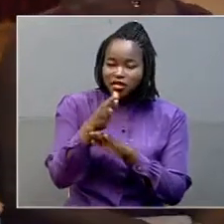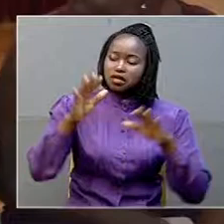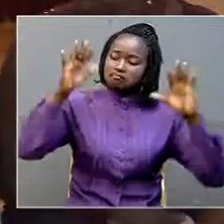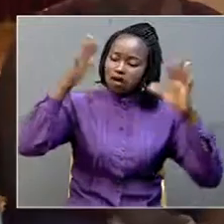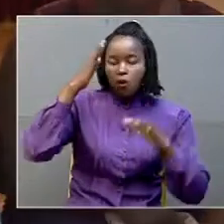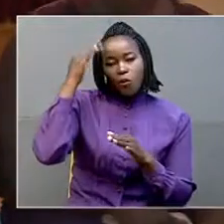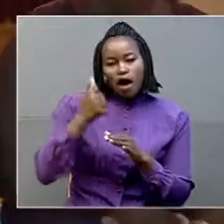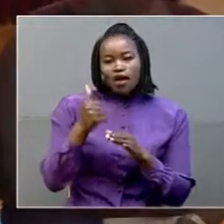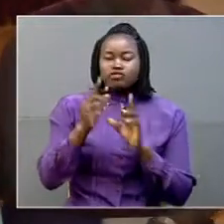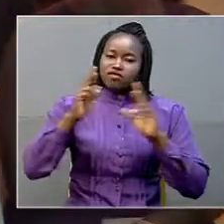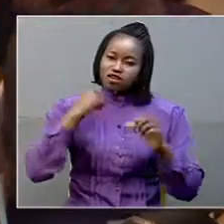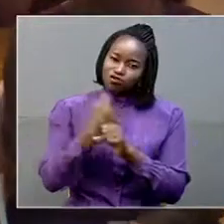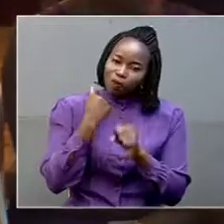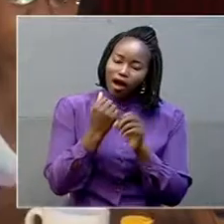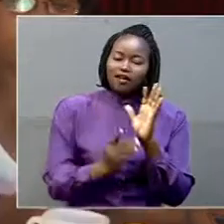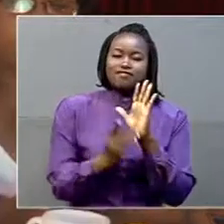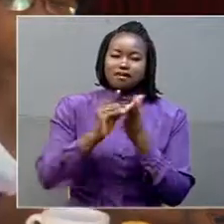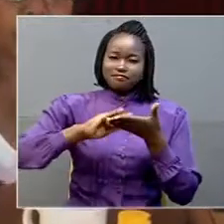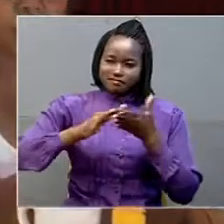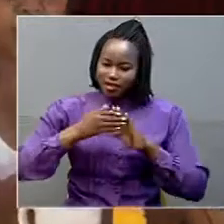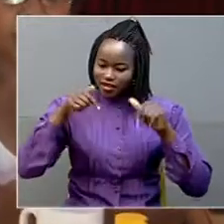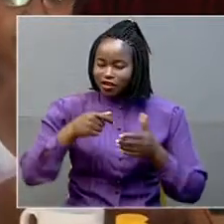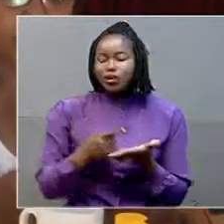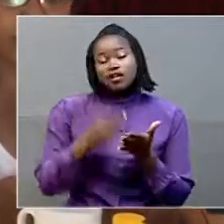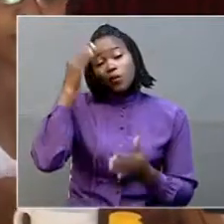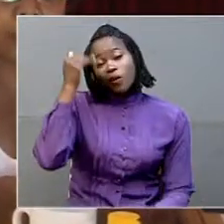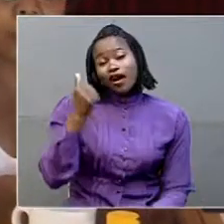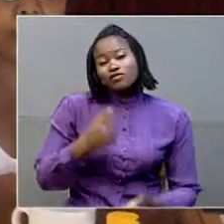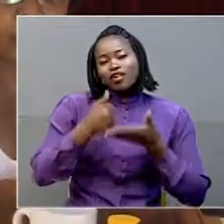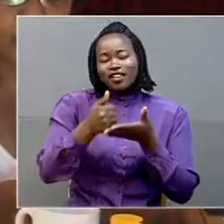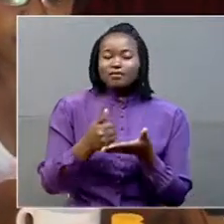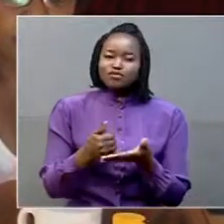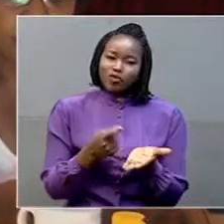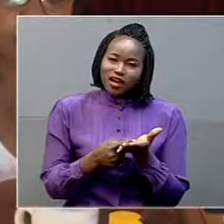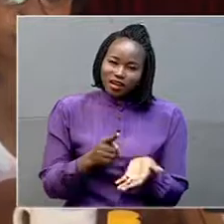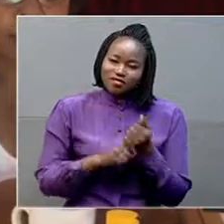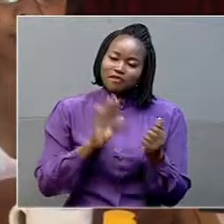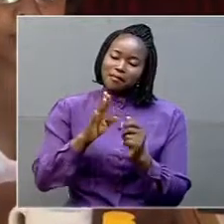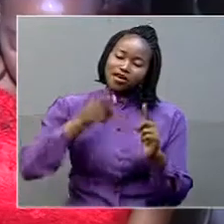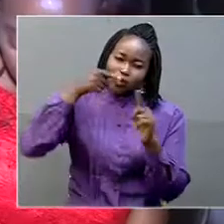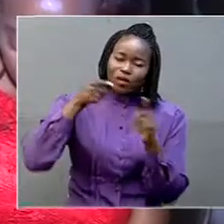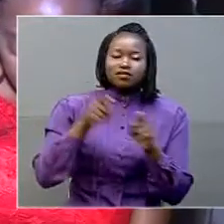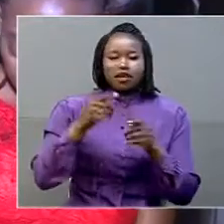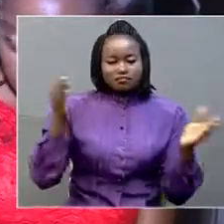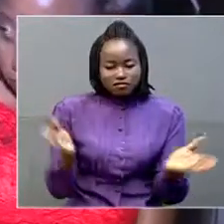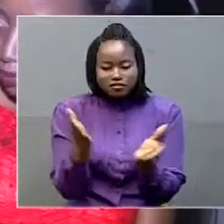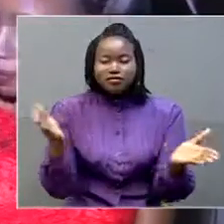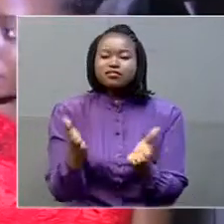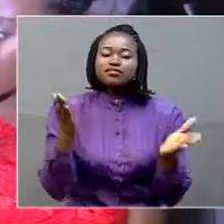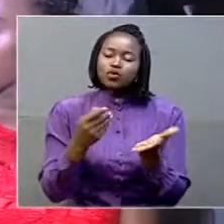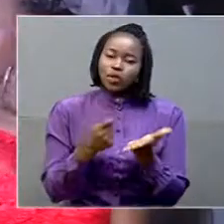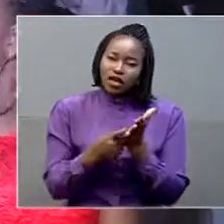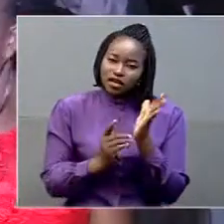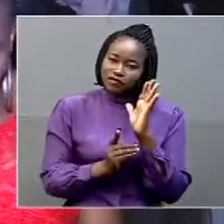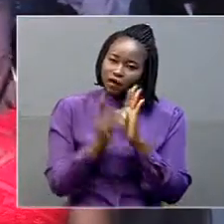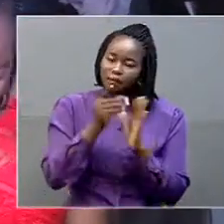the development partners in the country to ensure that Uganda achieves its goals as set in the National Development Plan 2 and